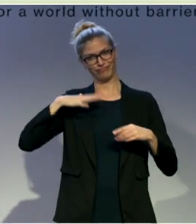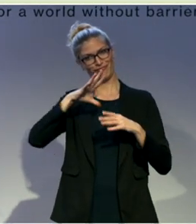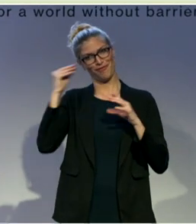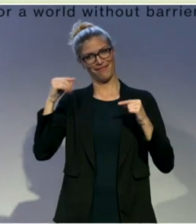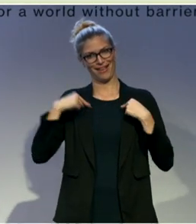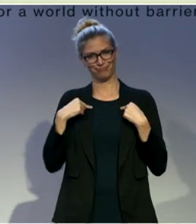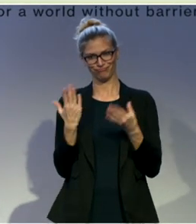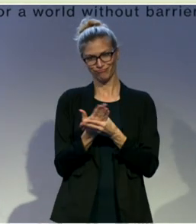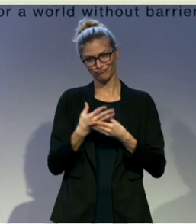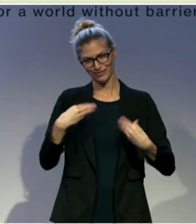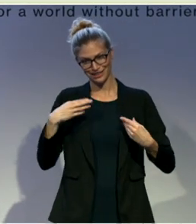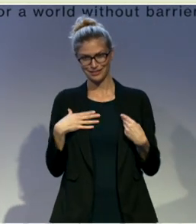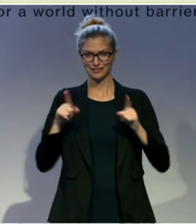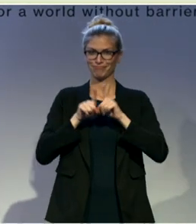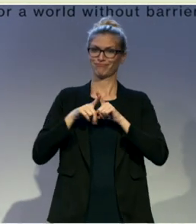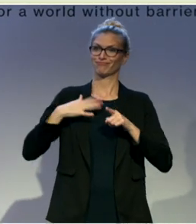we are.